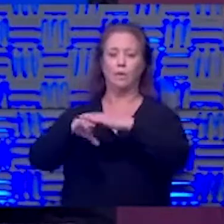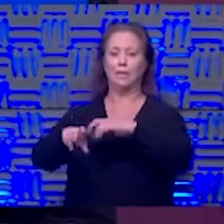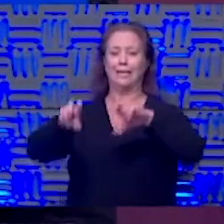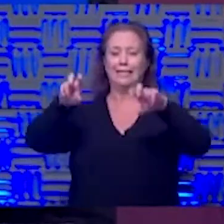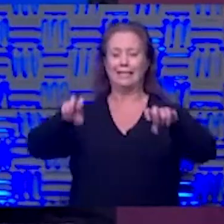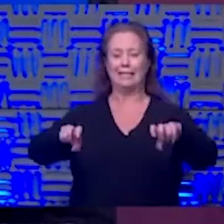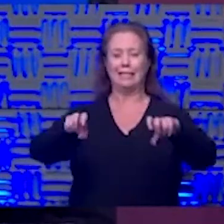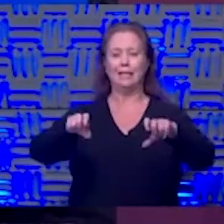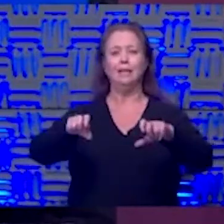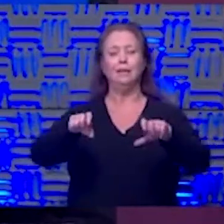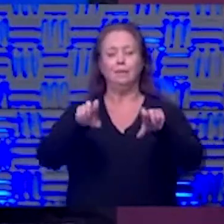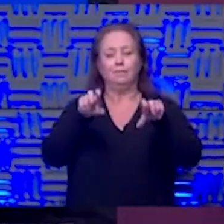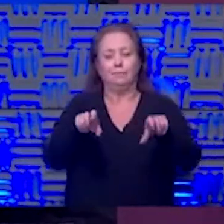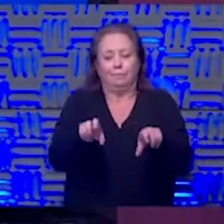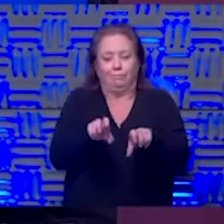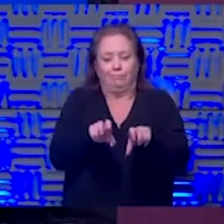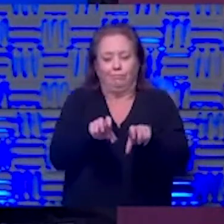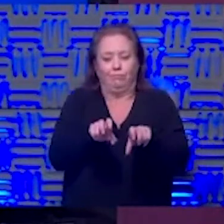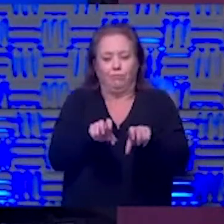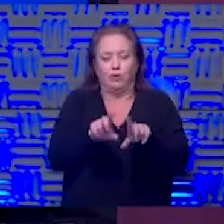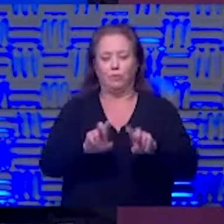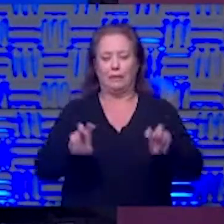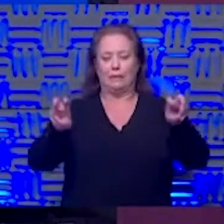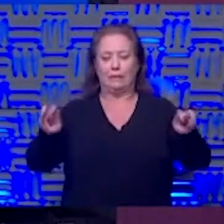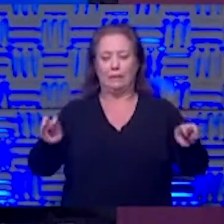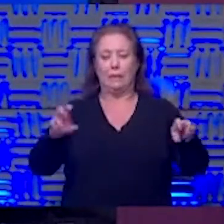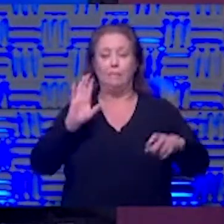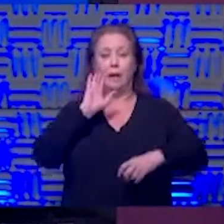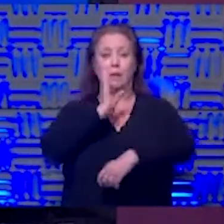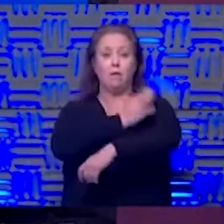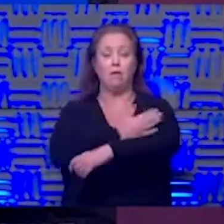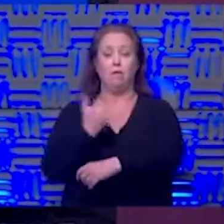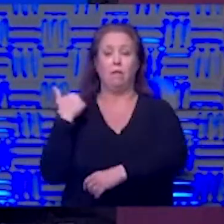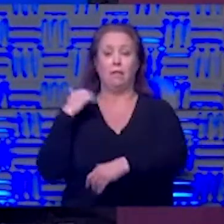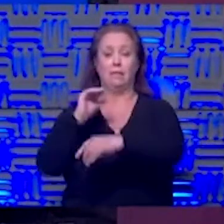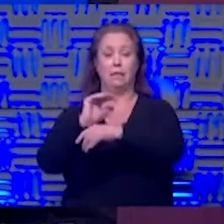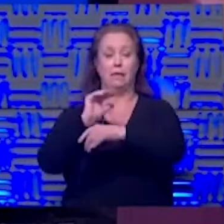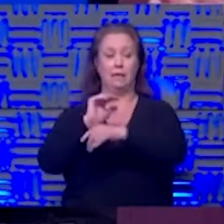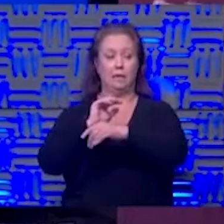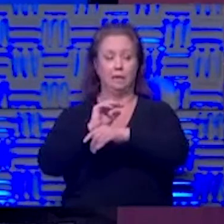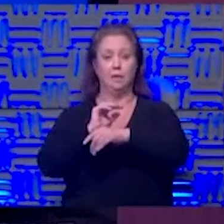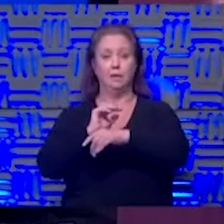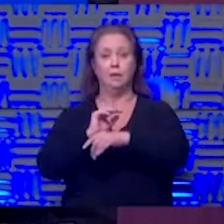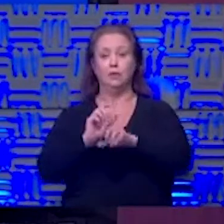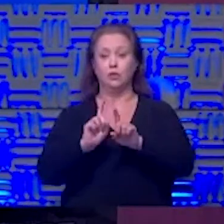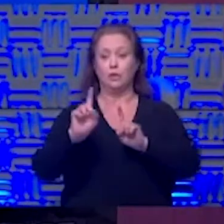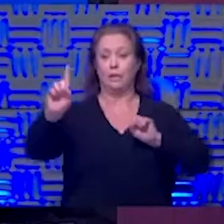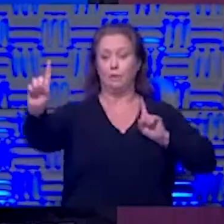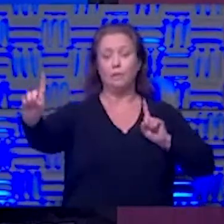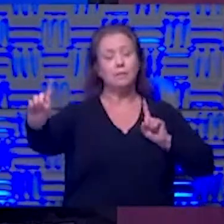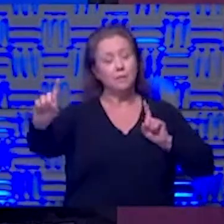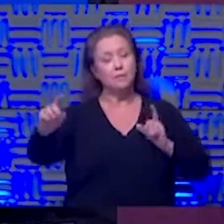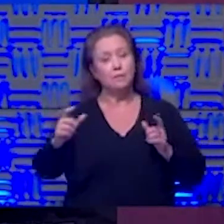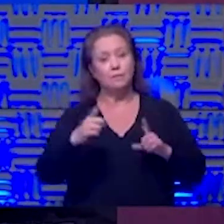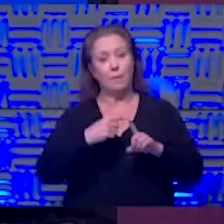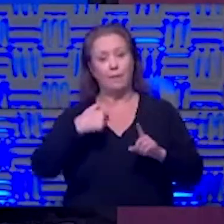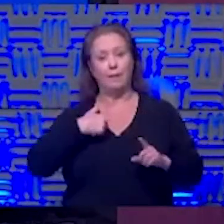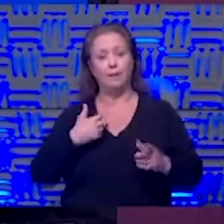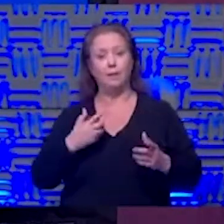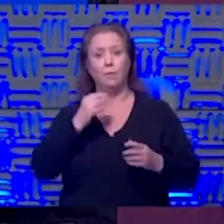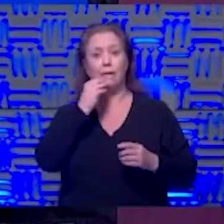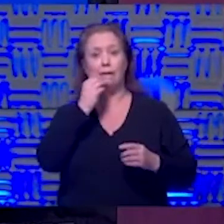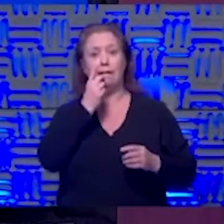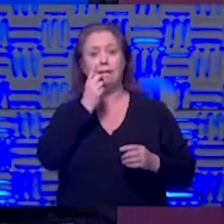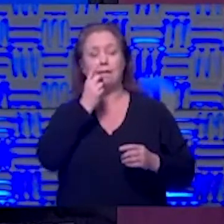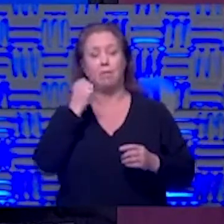and sit next to each other on the couch you just got to be a little more distance you know my daughter was over last night she just kept her distance and we ate dinner